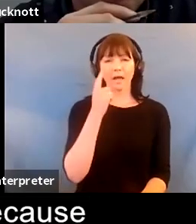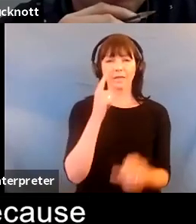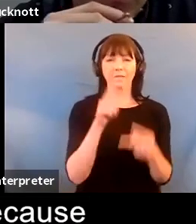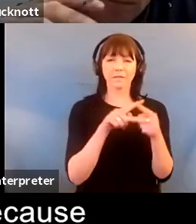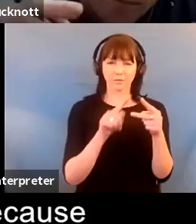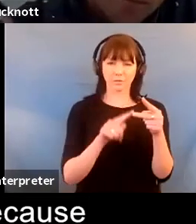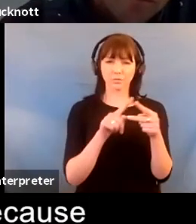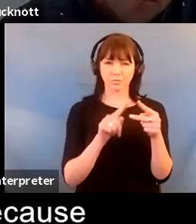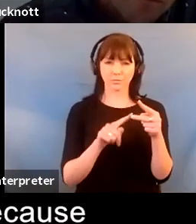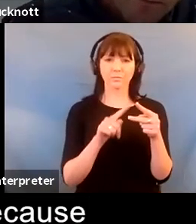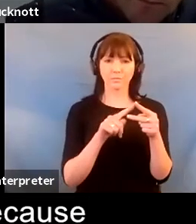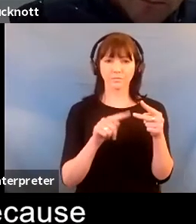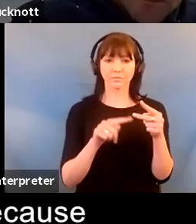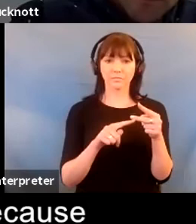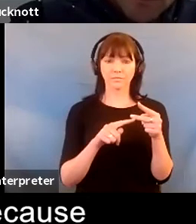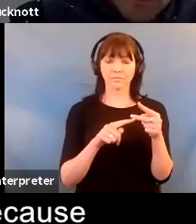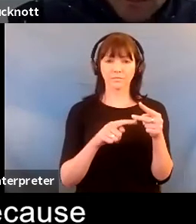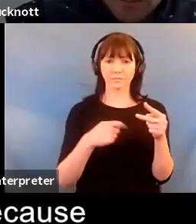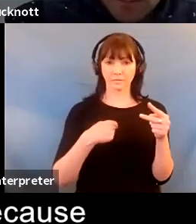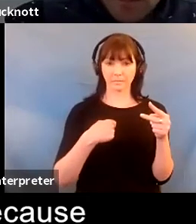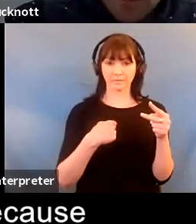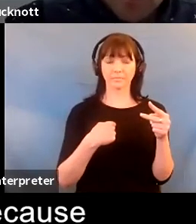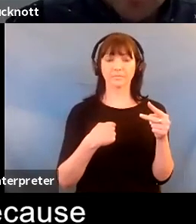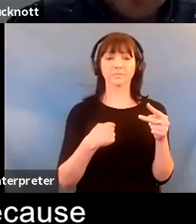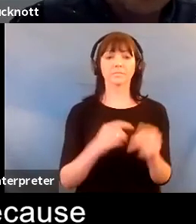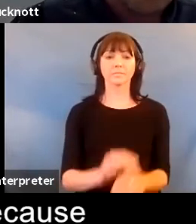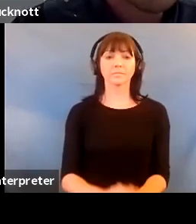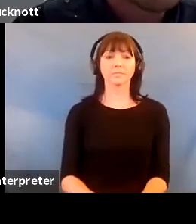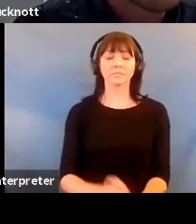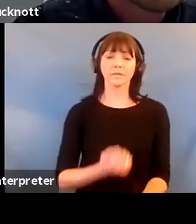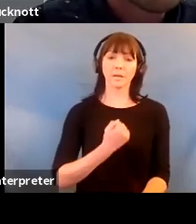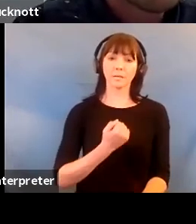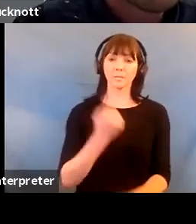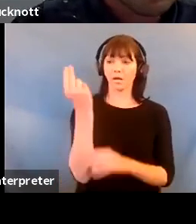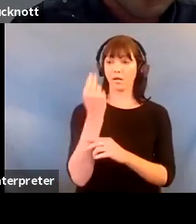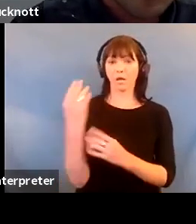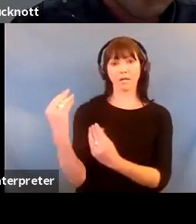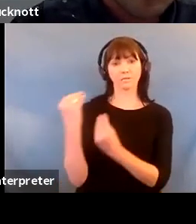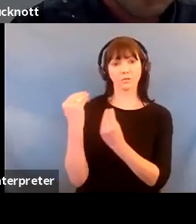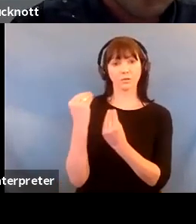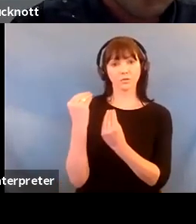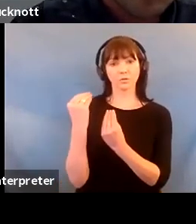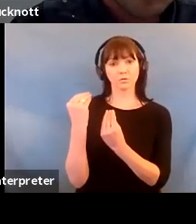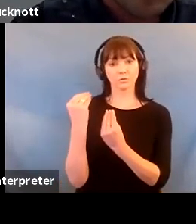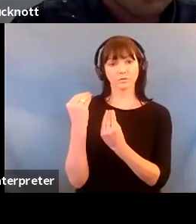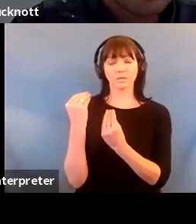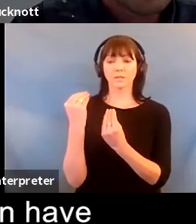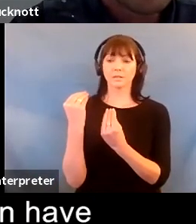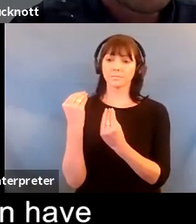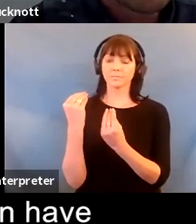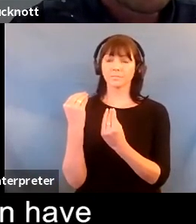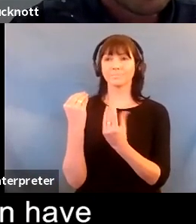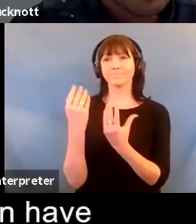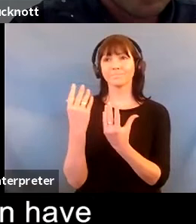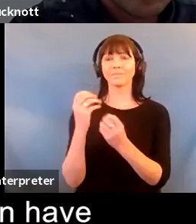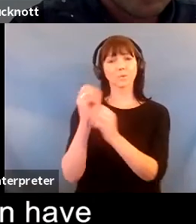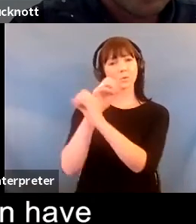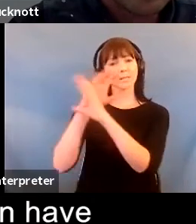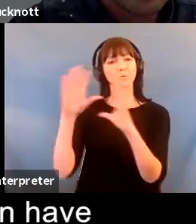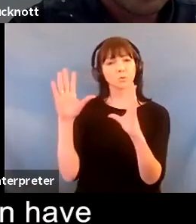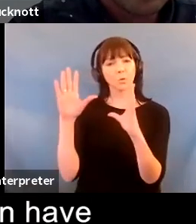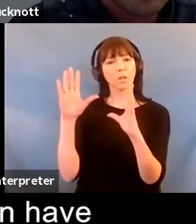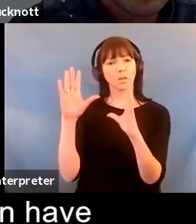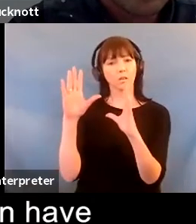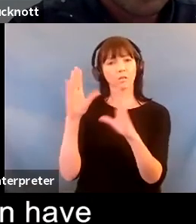strands to it for me because i i'm my art education is very much and sort of conceptual kind of